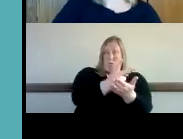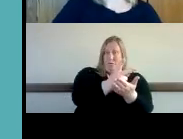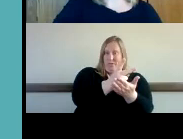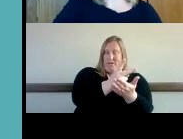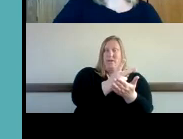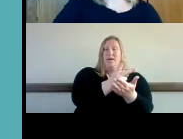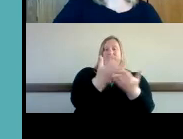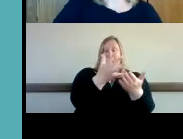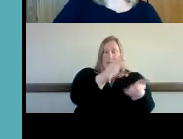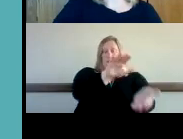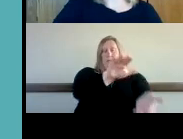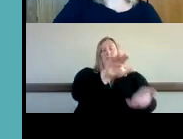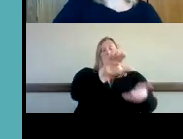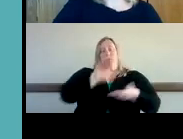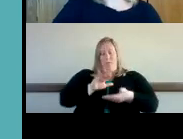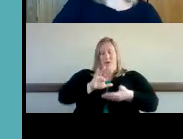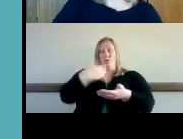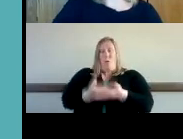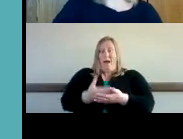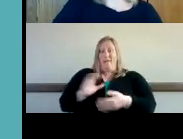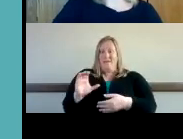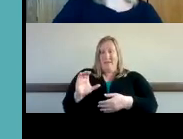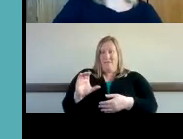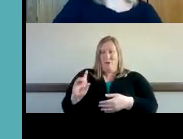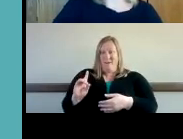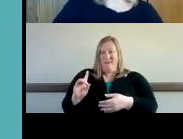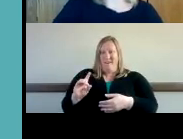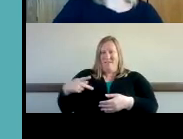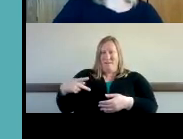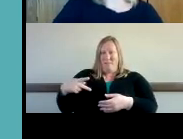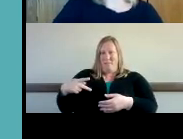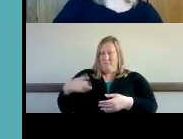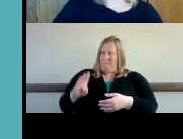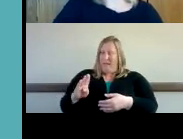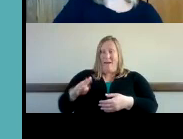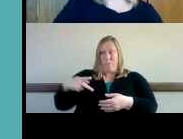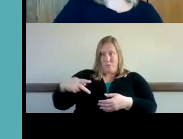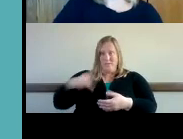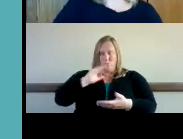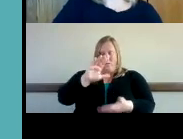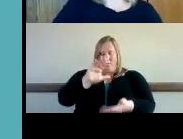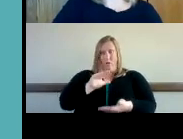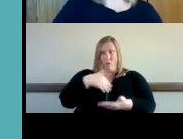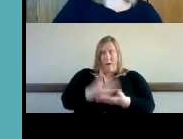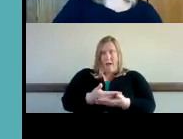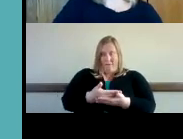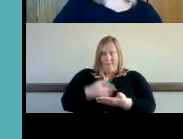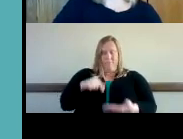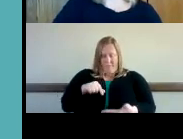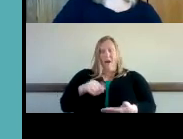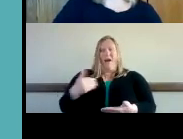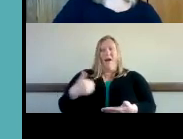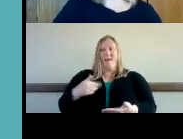arrives at the center for deafblind persons and then we call or contact the